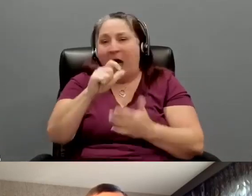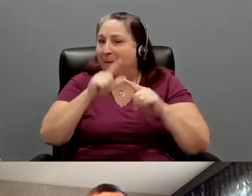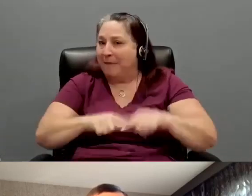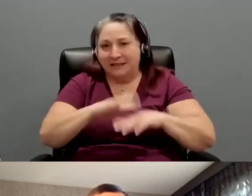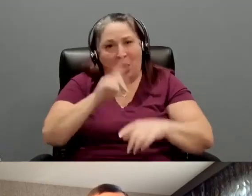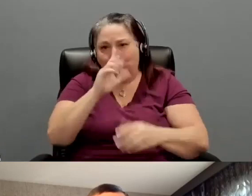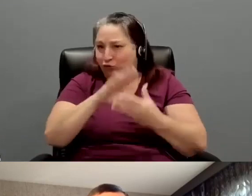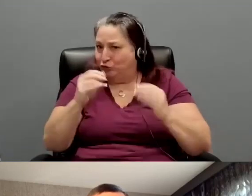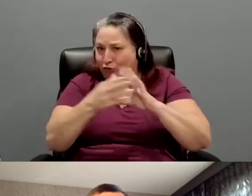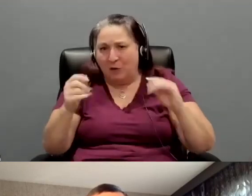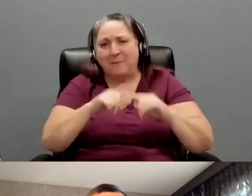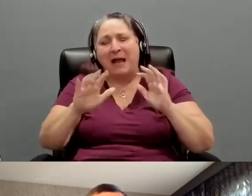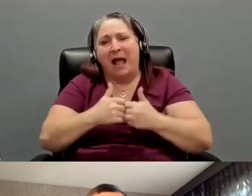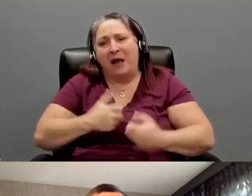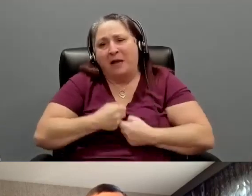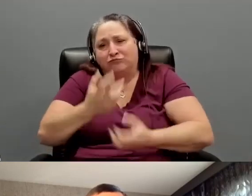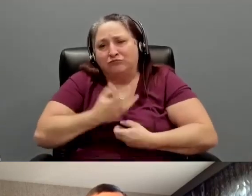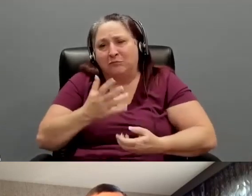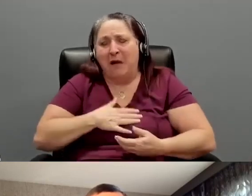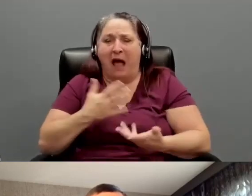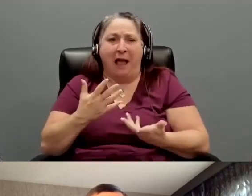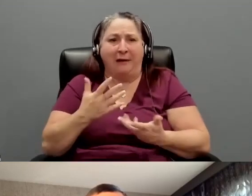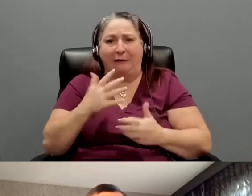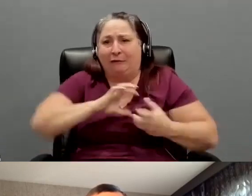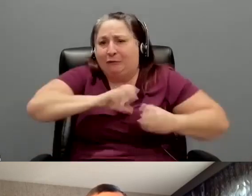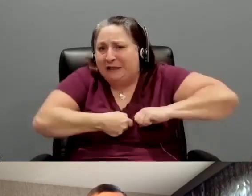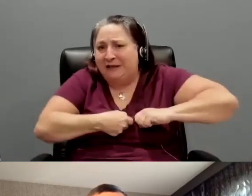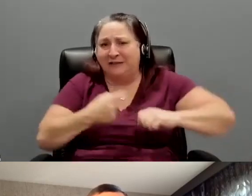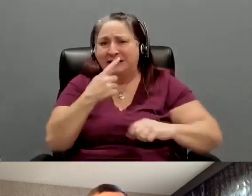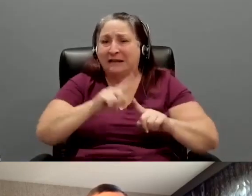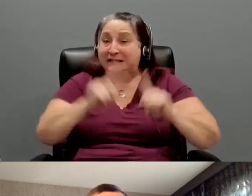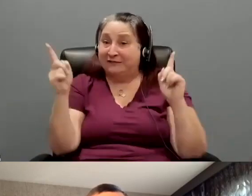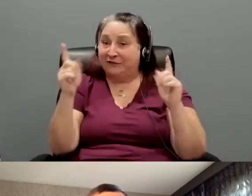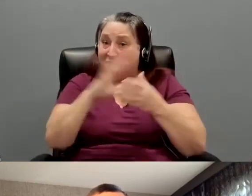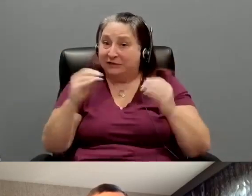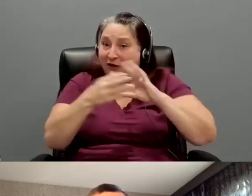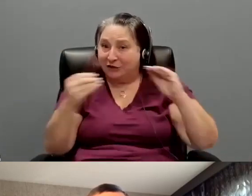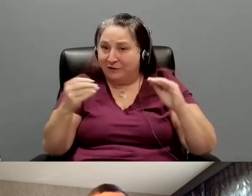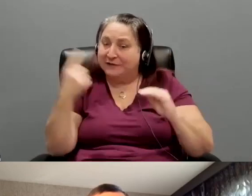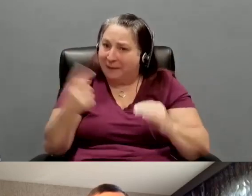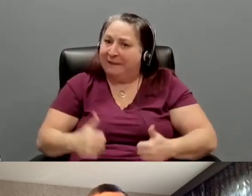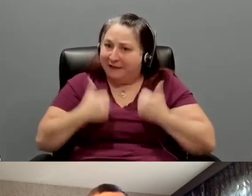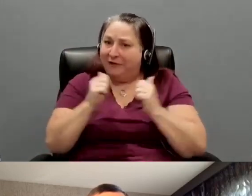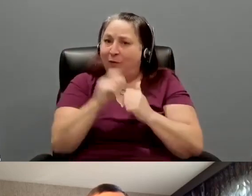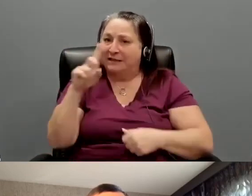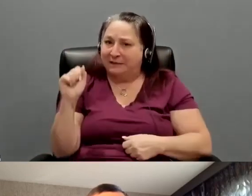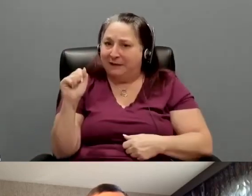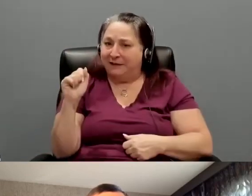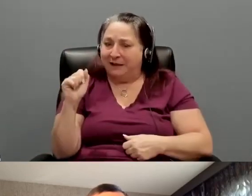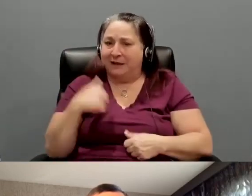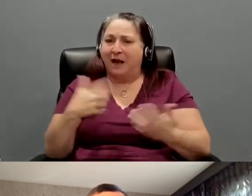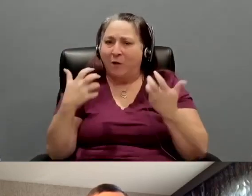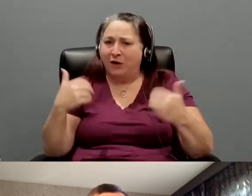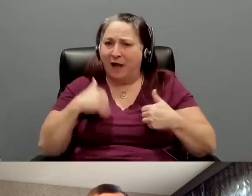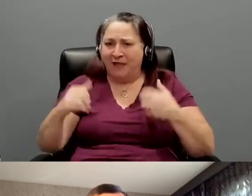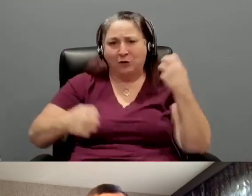grief and to tell a different narrative about somebody just existing in life with a disability. And I wanted to have the emotional